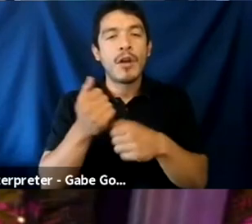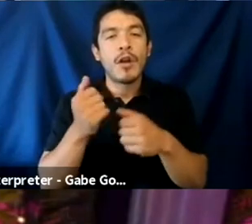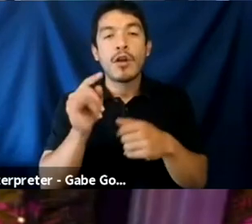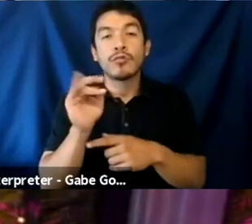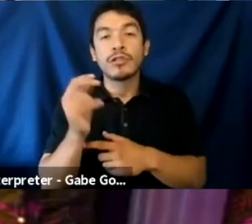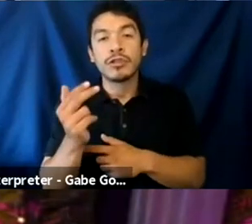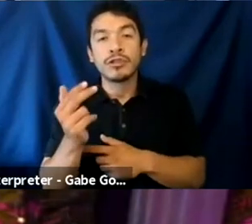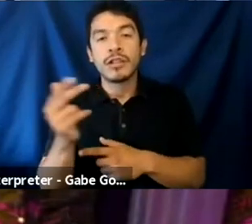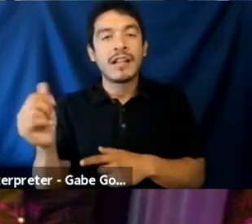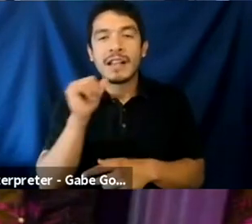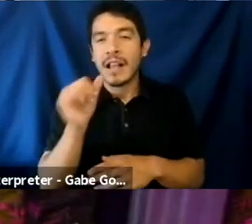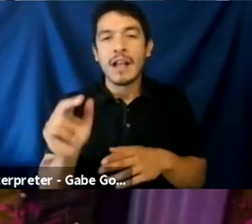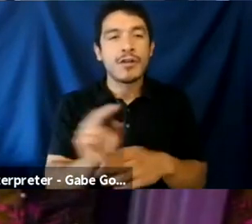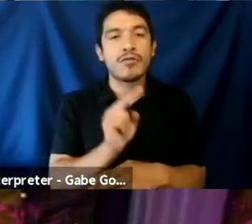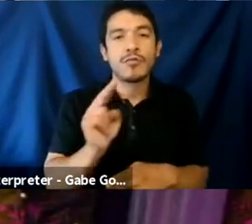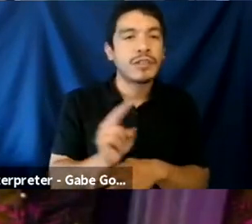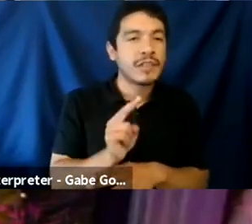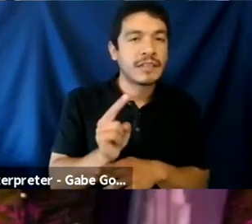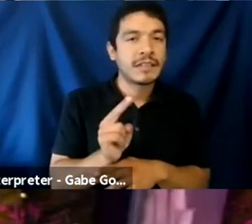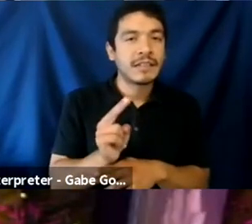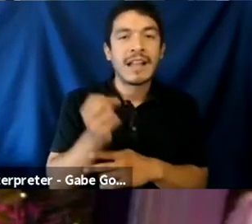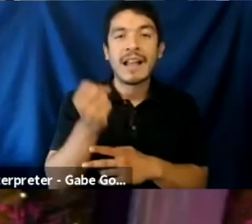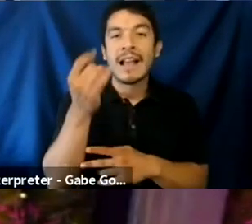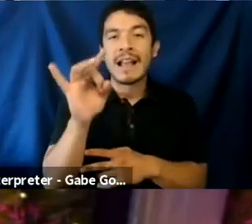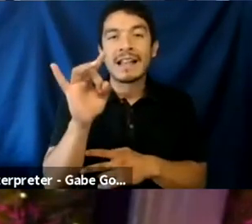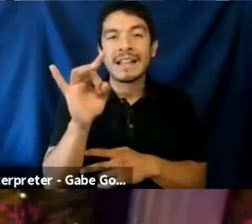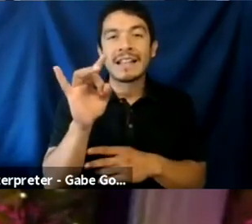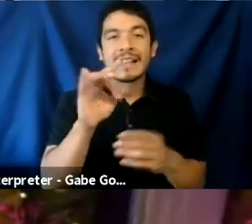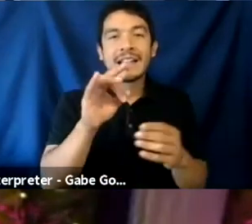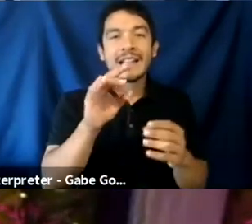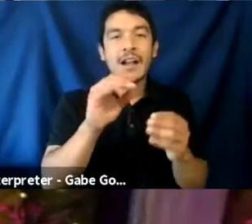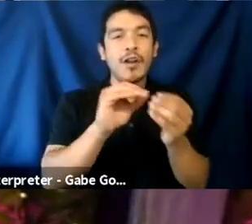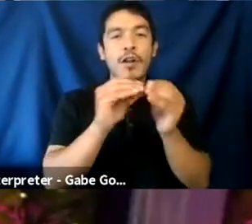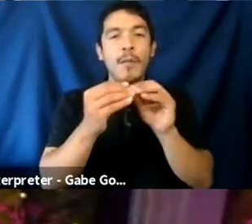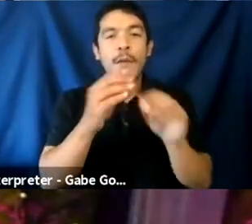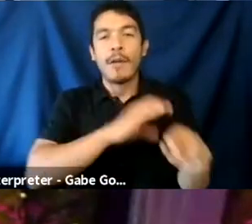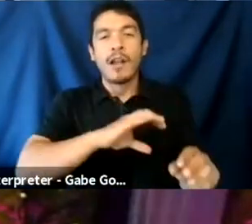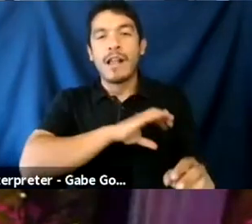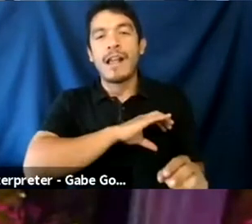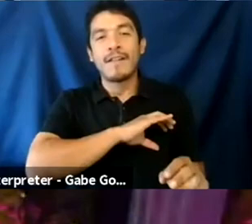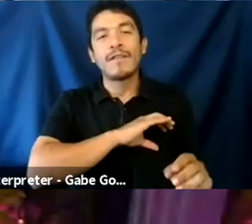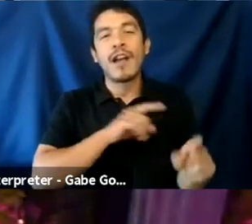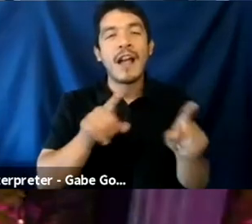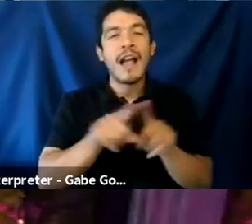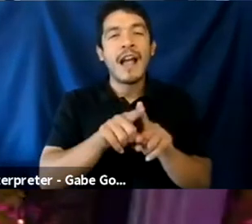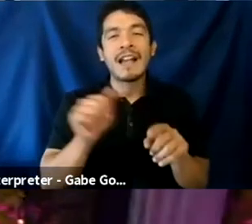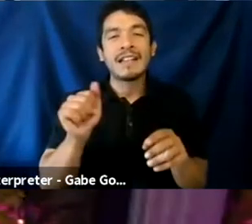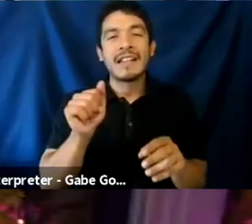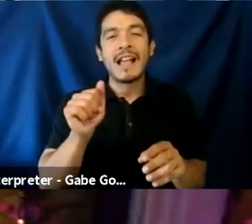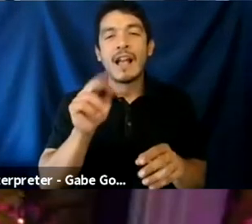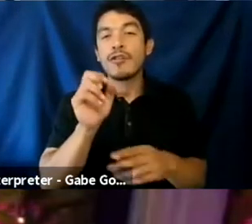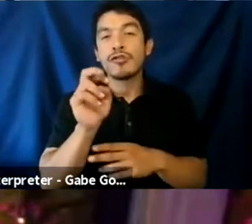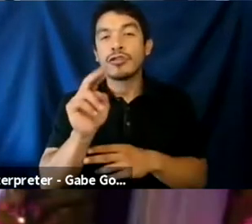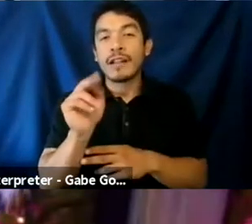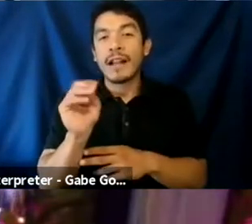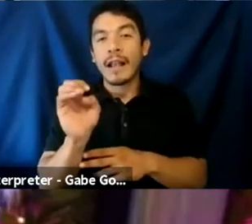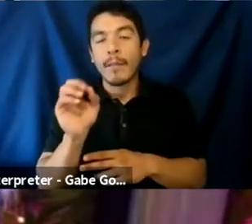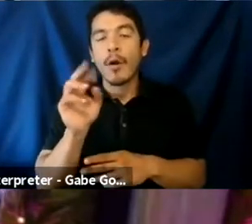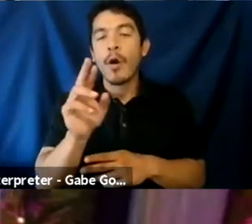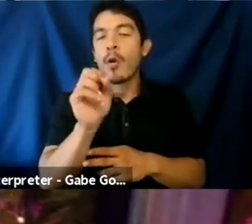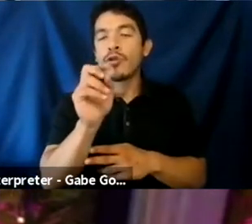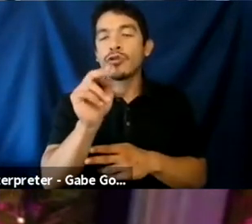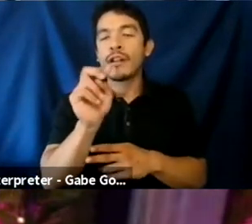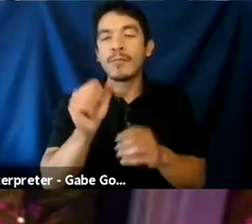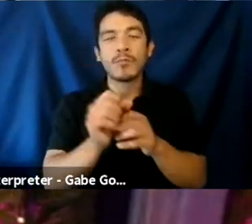or not using, you know, 18 numerical characters is a viable username, maybe, or maybe usernames with